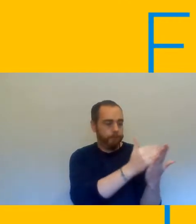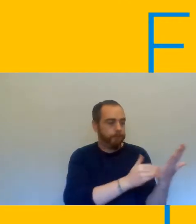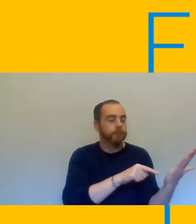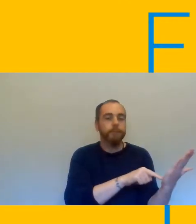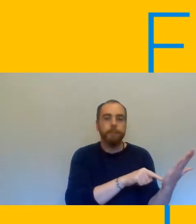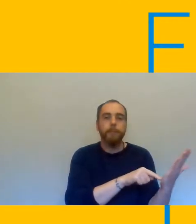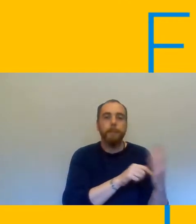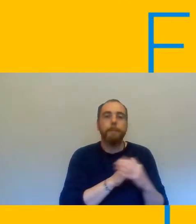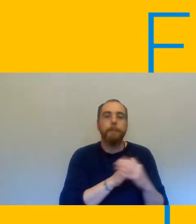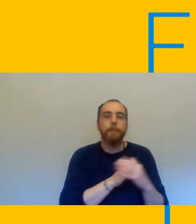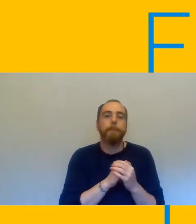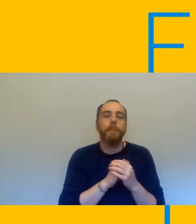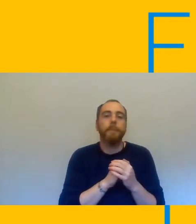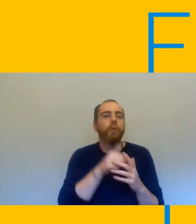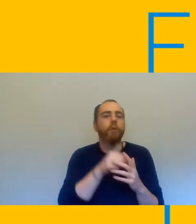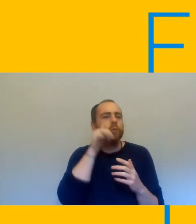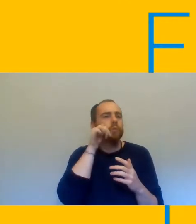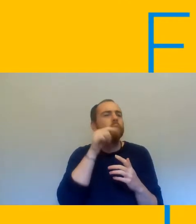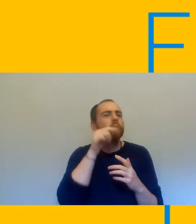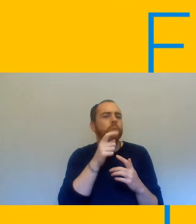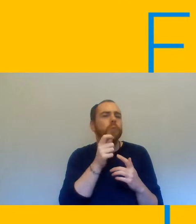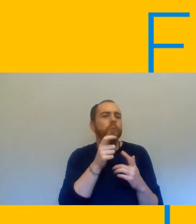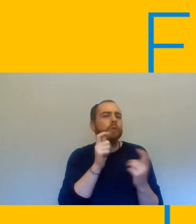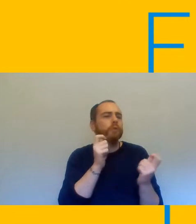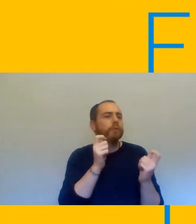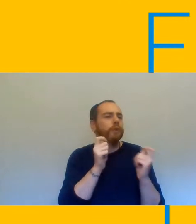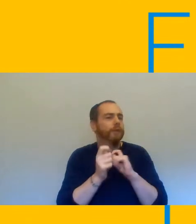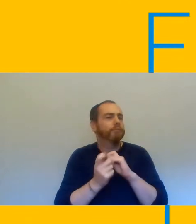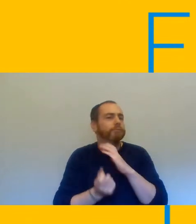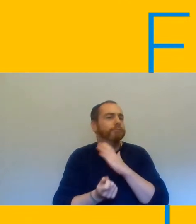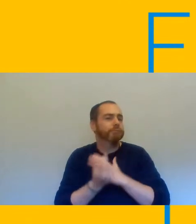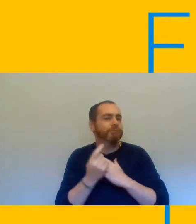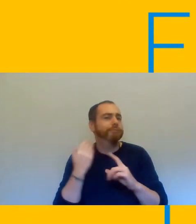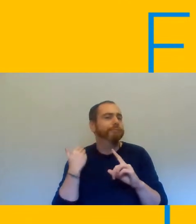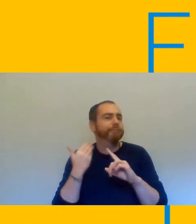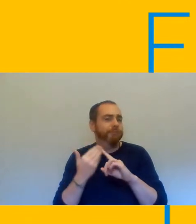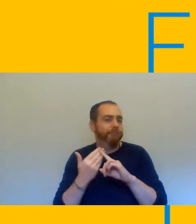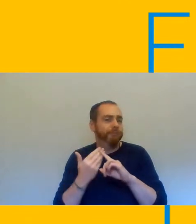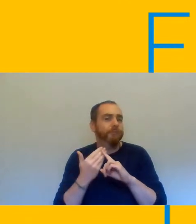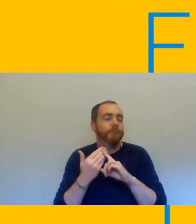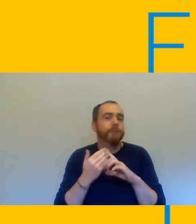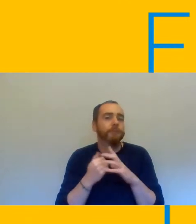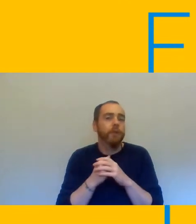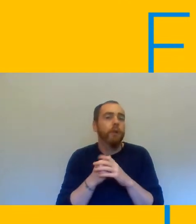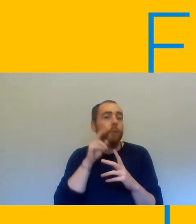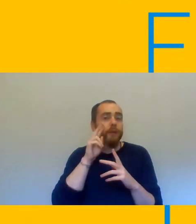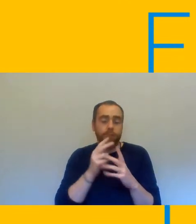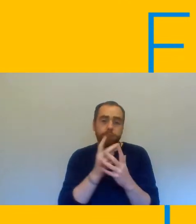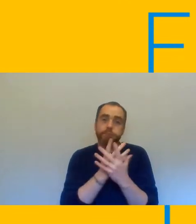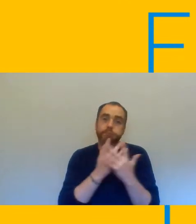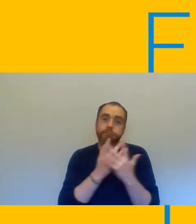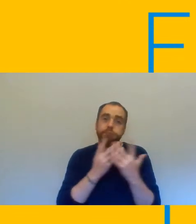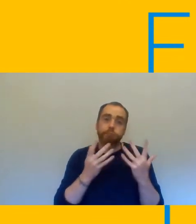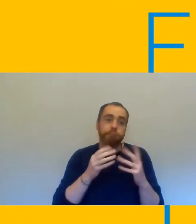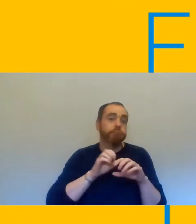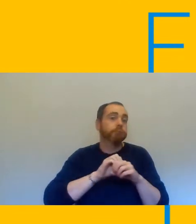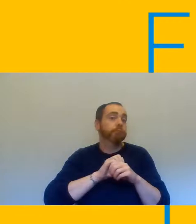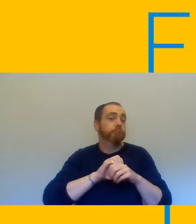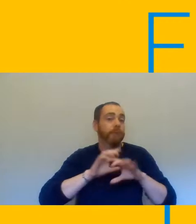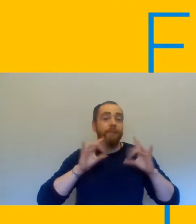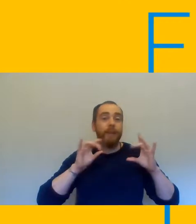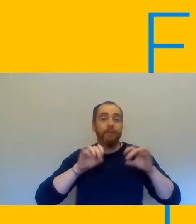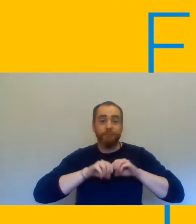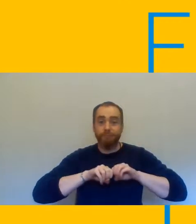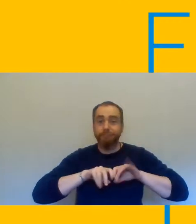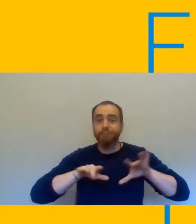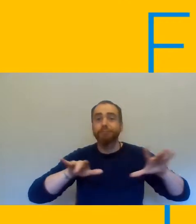that are happening at the moment so as janet mentioned we've got a significant increase in infection rates currently we've got a